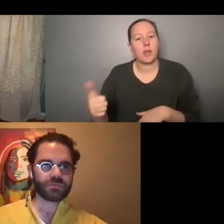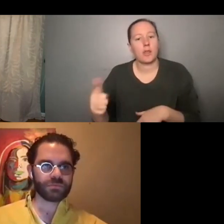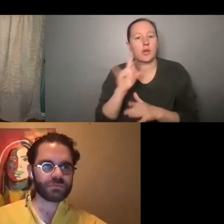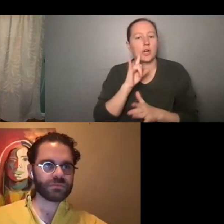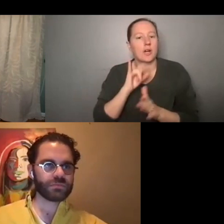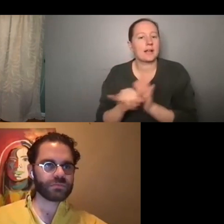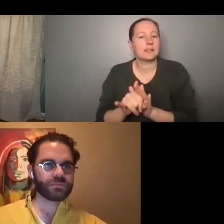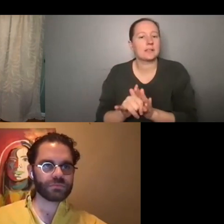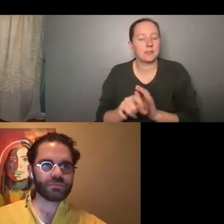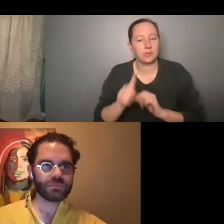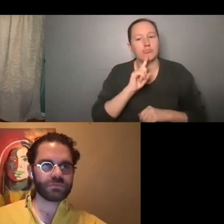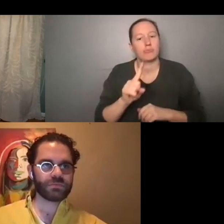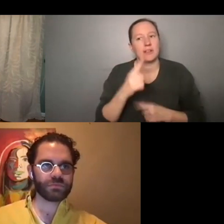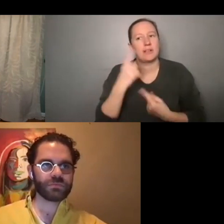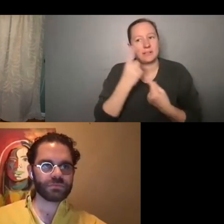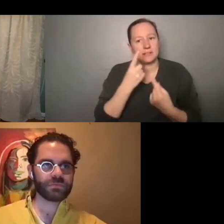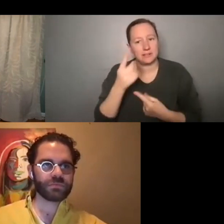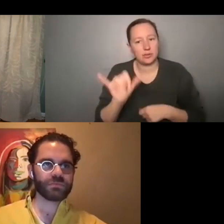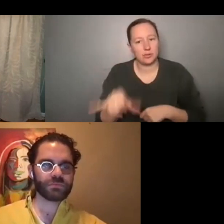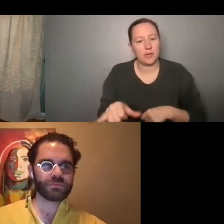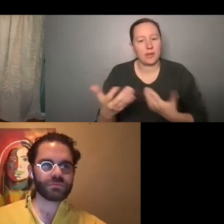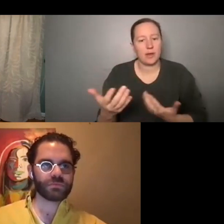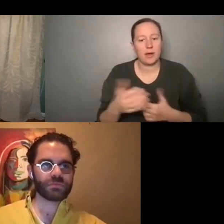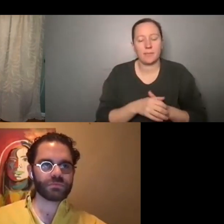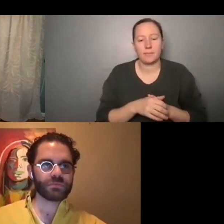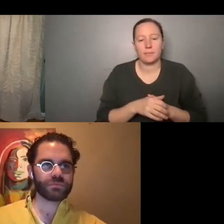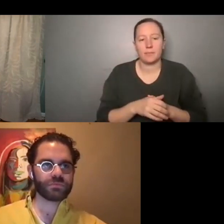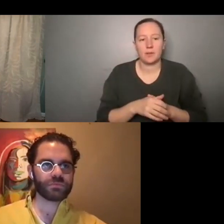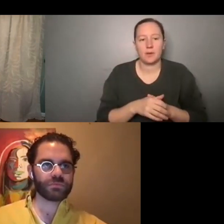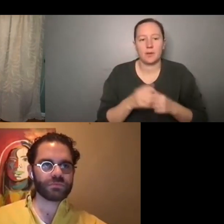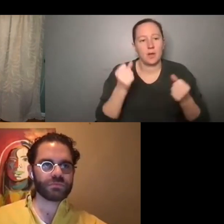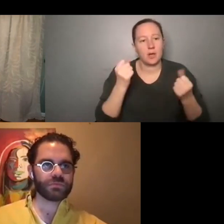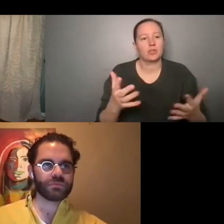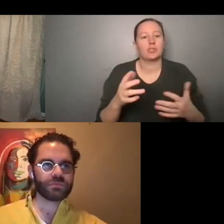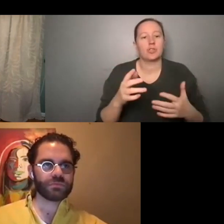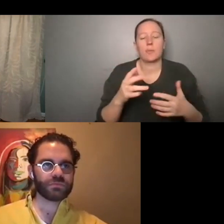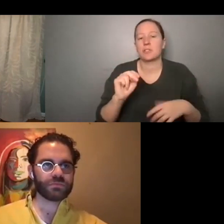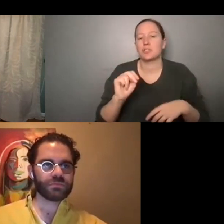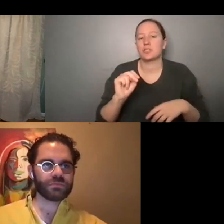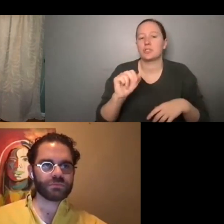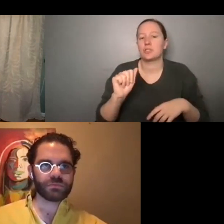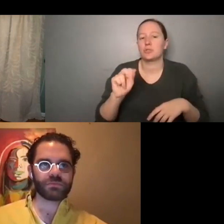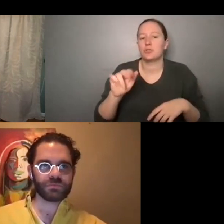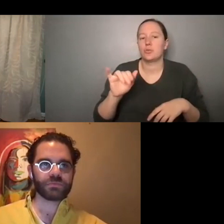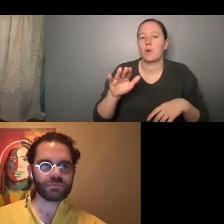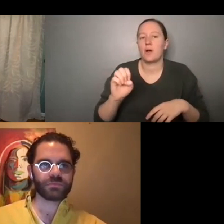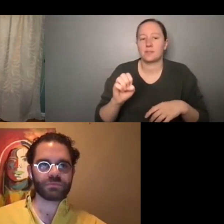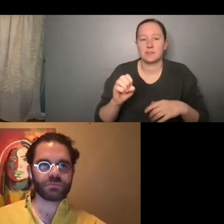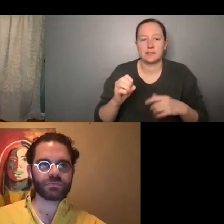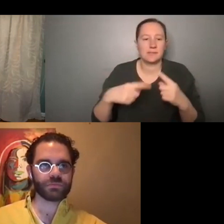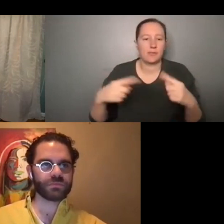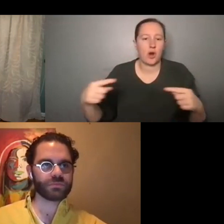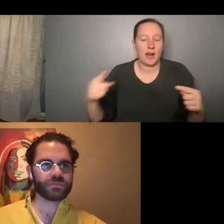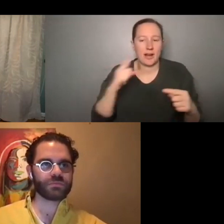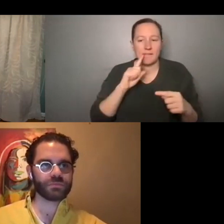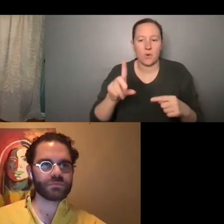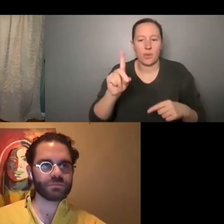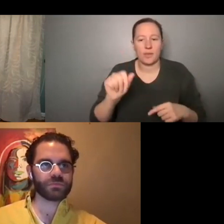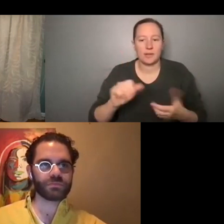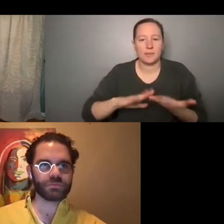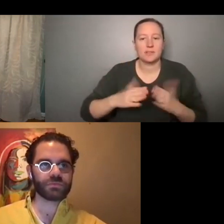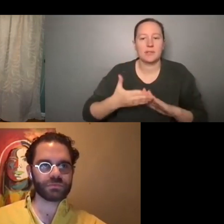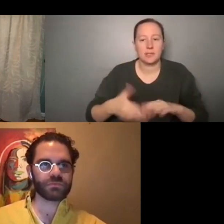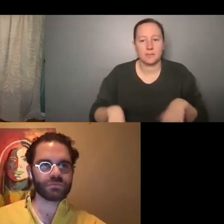taking that into account of, you know, there's just so much nuance and variety in, uh, the disability, disability